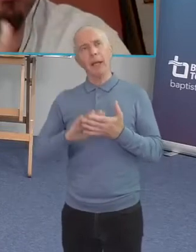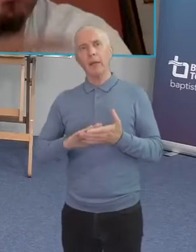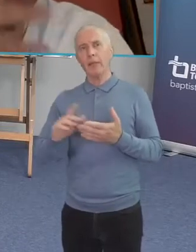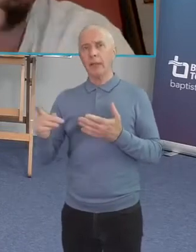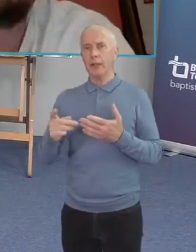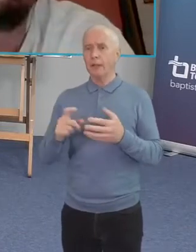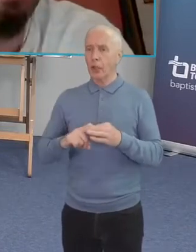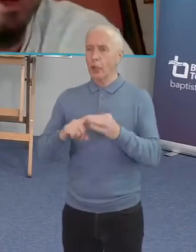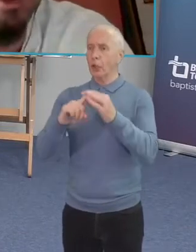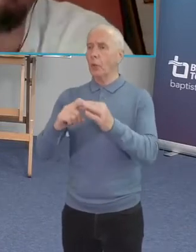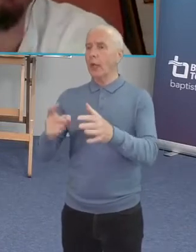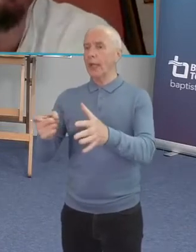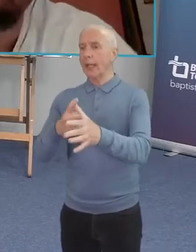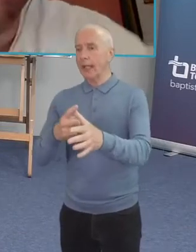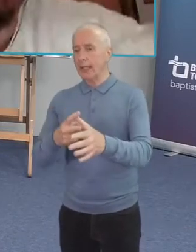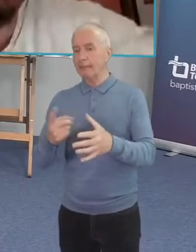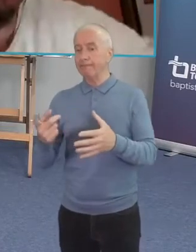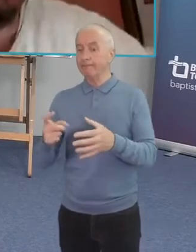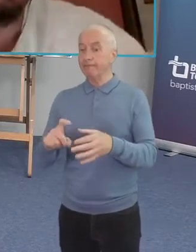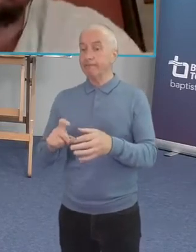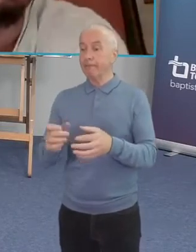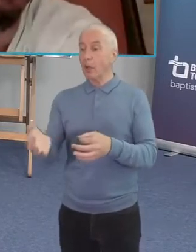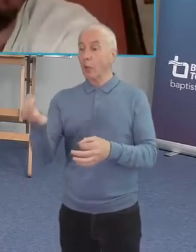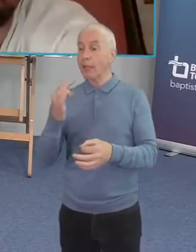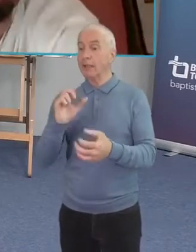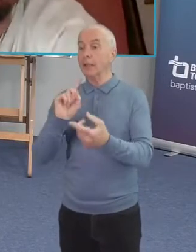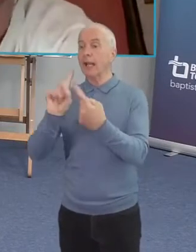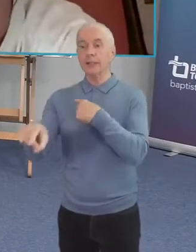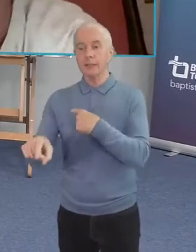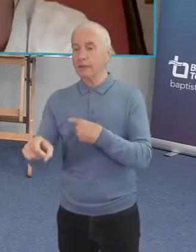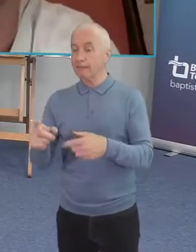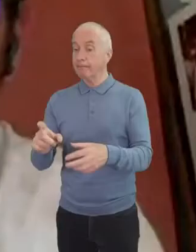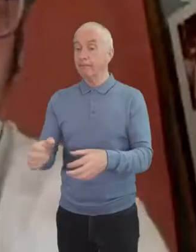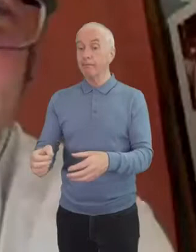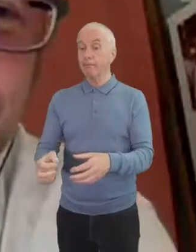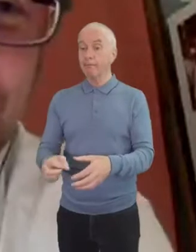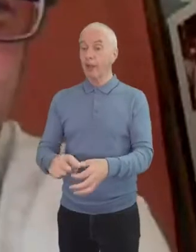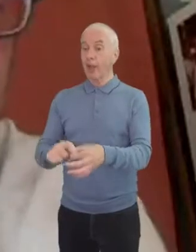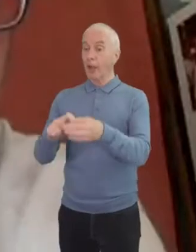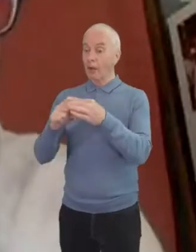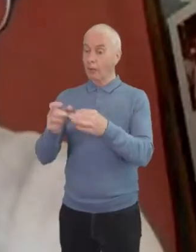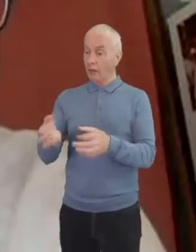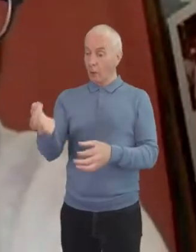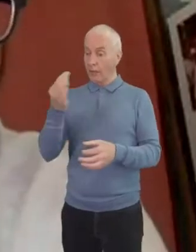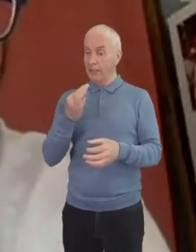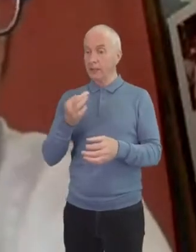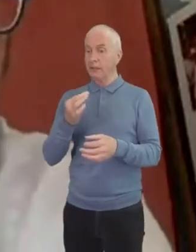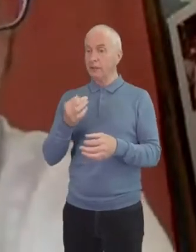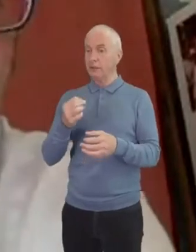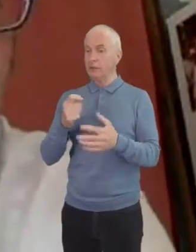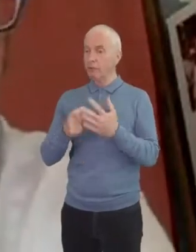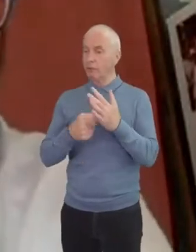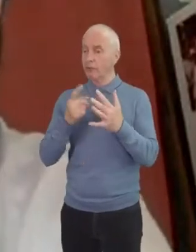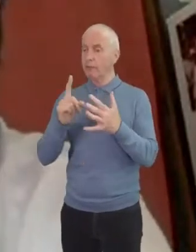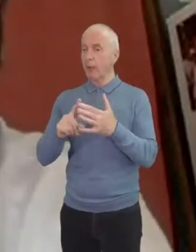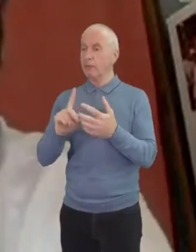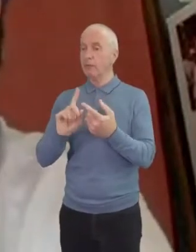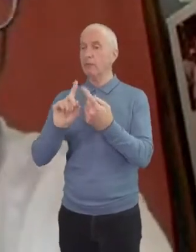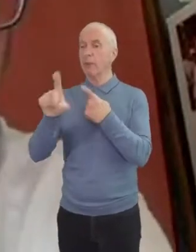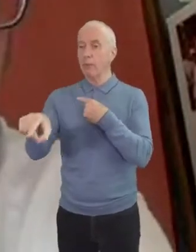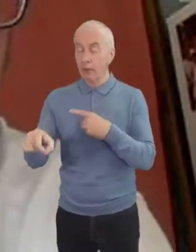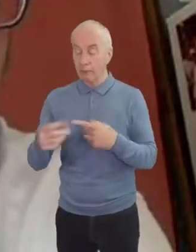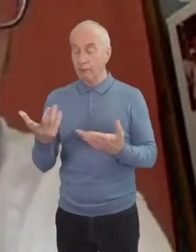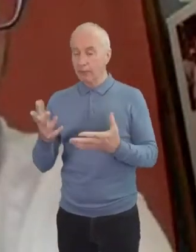q and r question and response so i'm not like a guru here but i'm really glad to uh interact with your